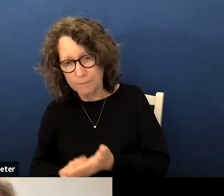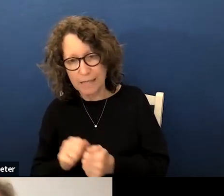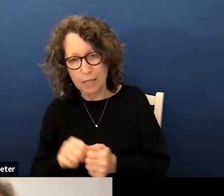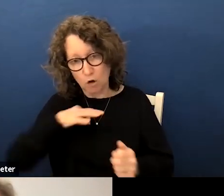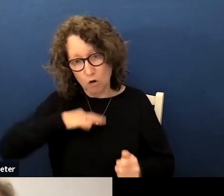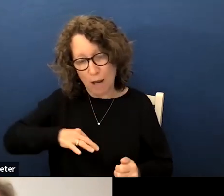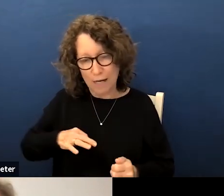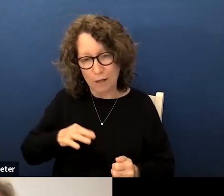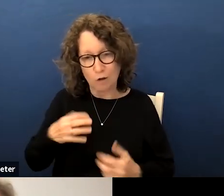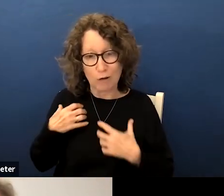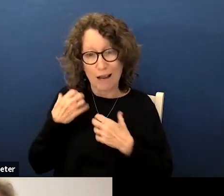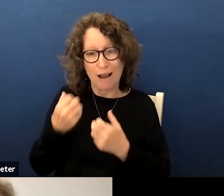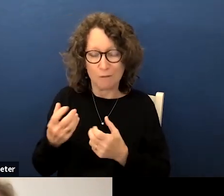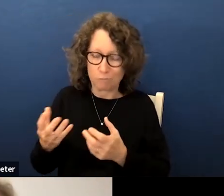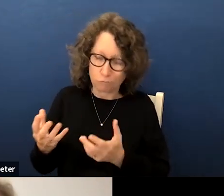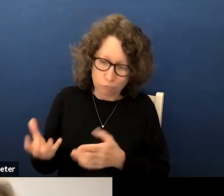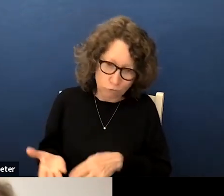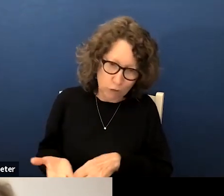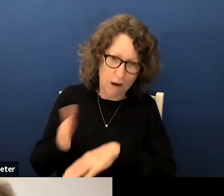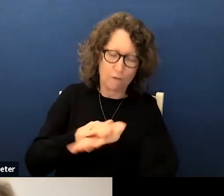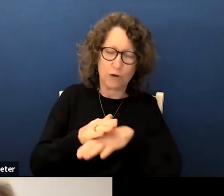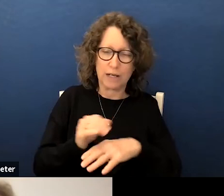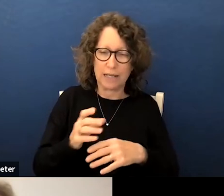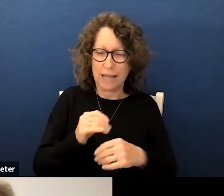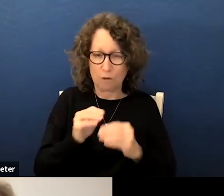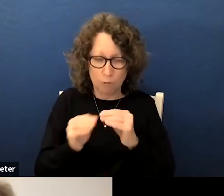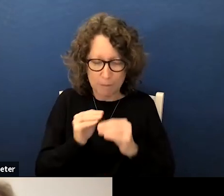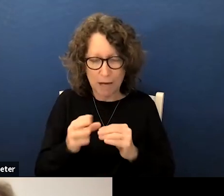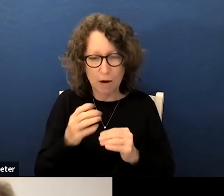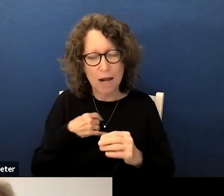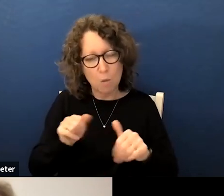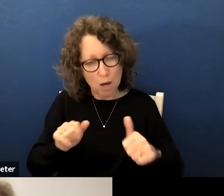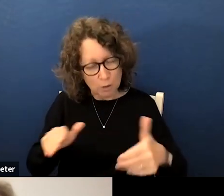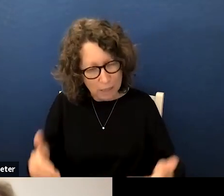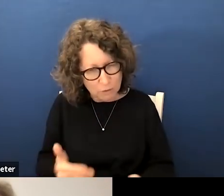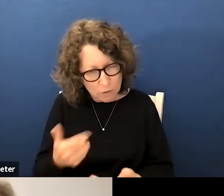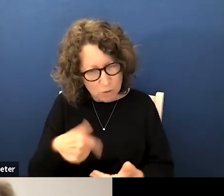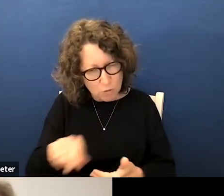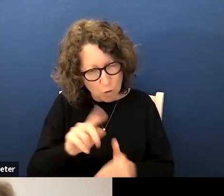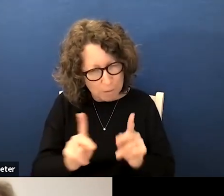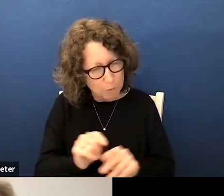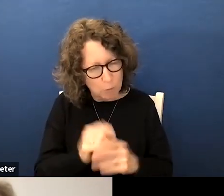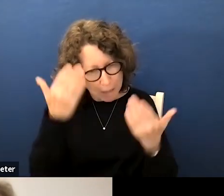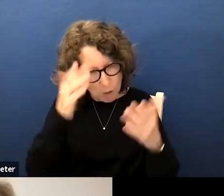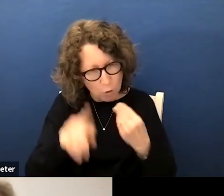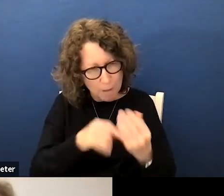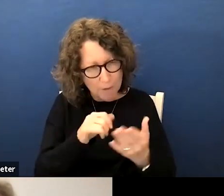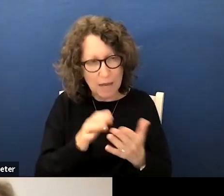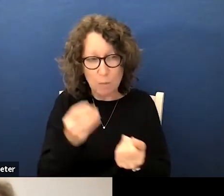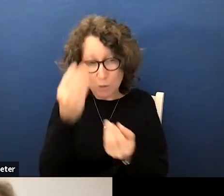credit repair opportunities and i want to introduce for those for those who may not know about it i want to tell you about assembly bill